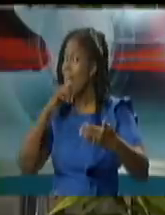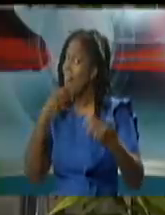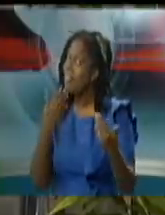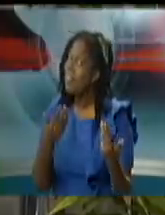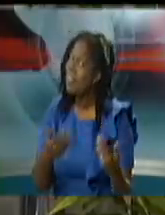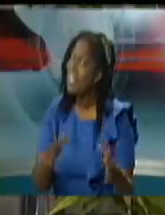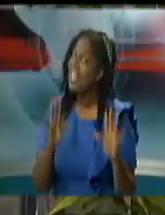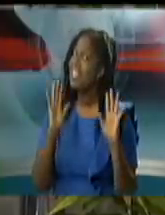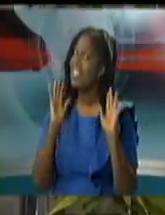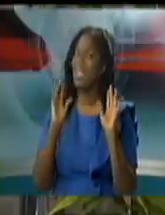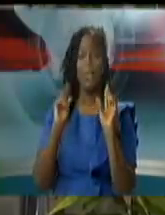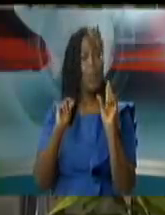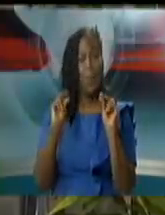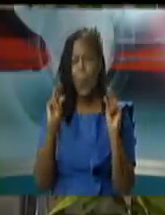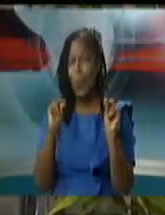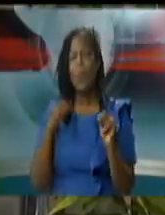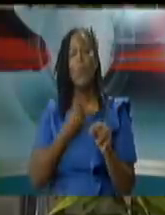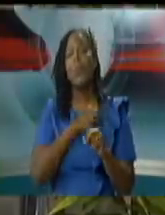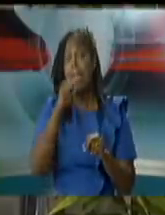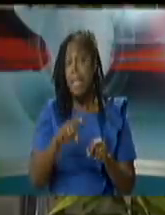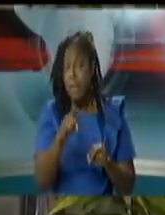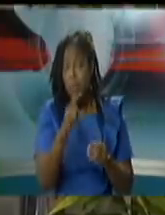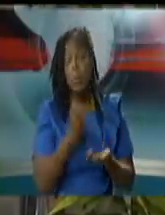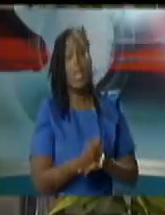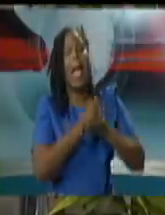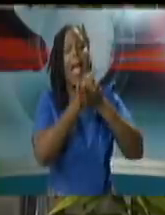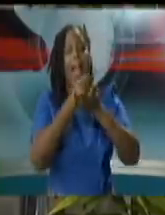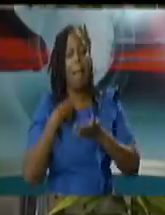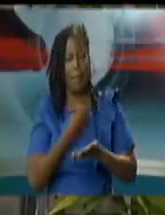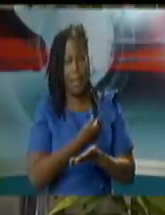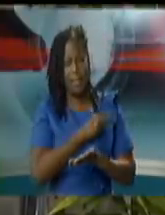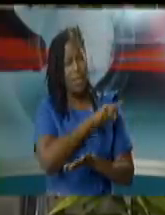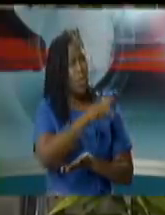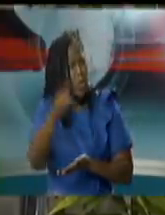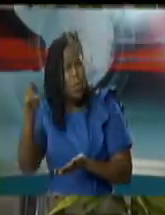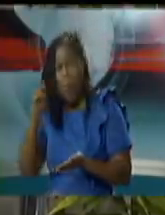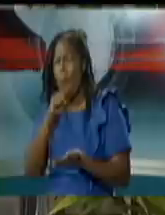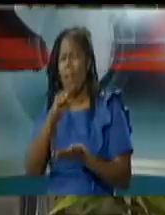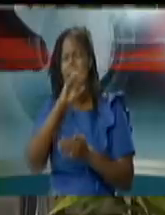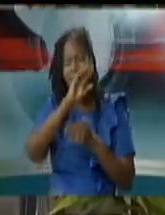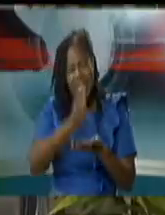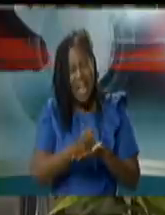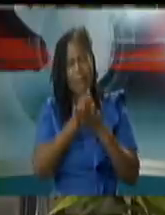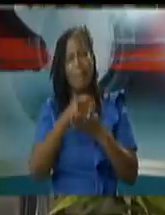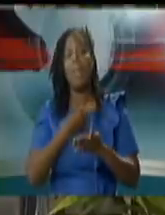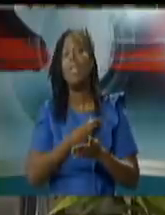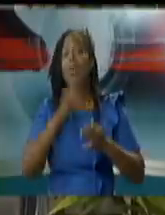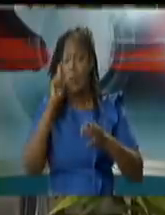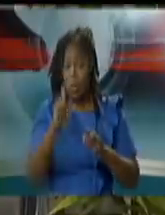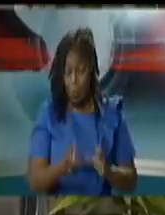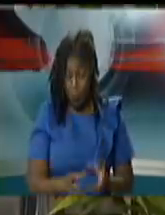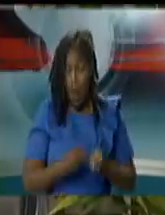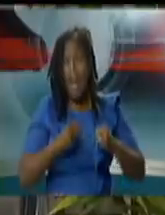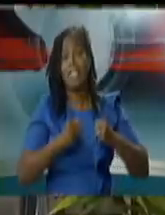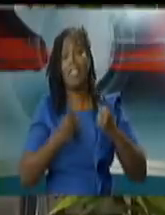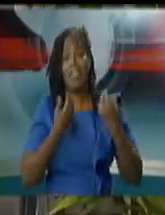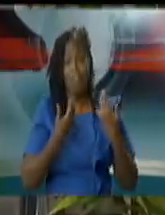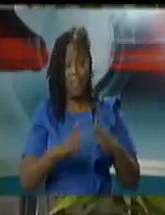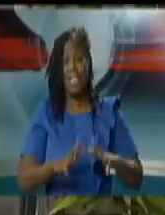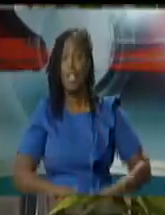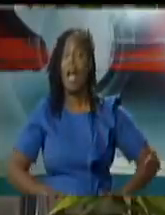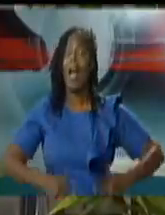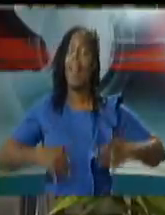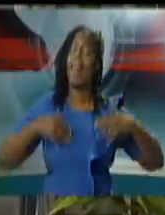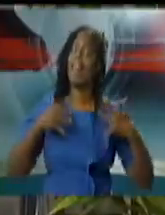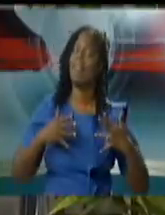our fight against this deadly virus our number one priority is to come out of this pandemic alive please continue to help